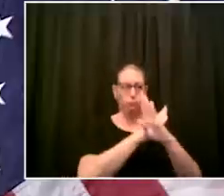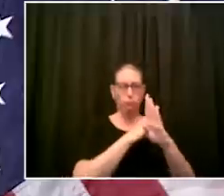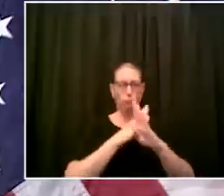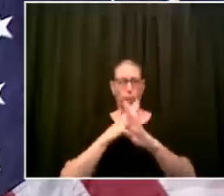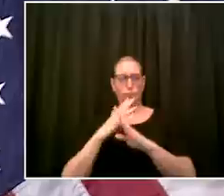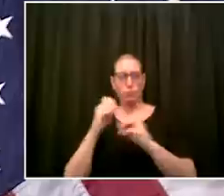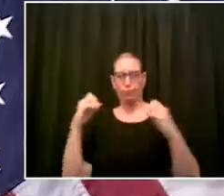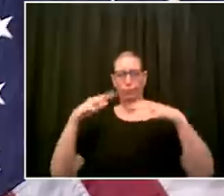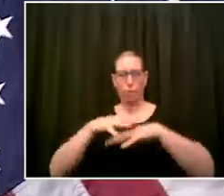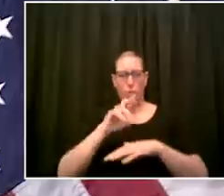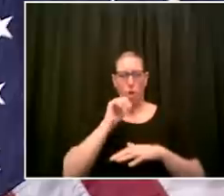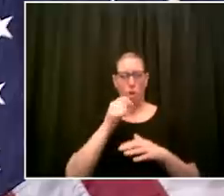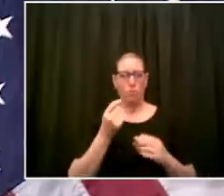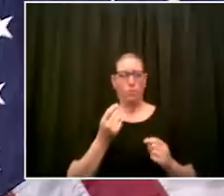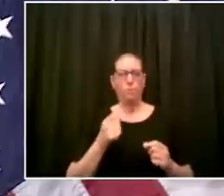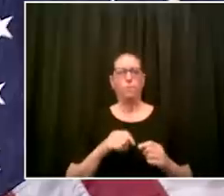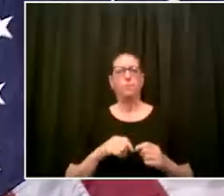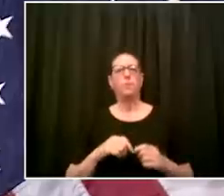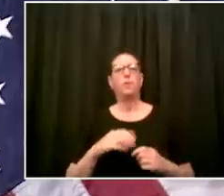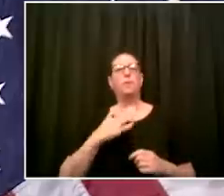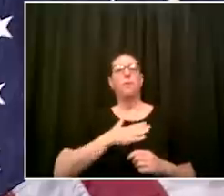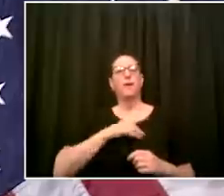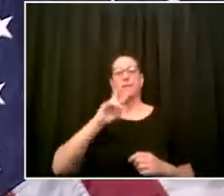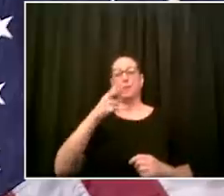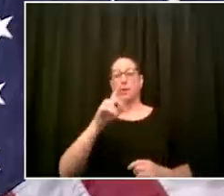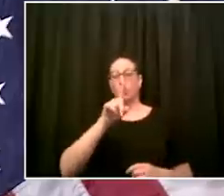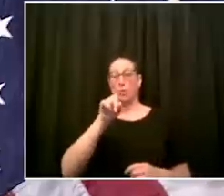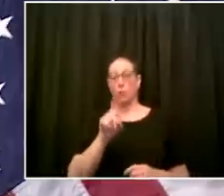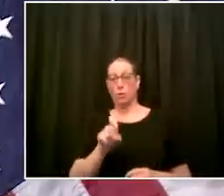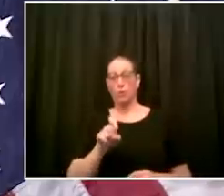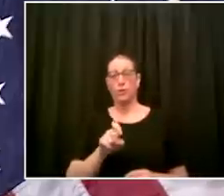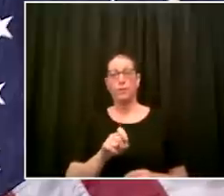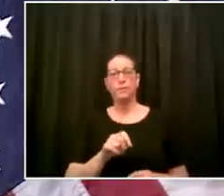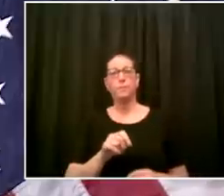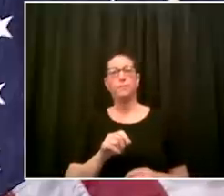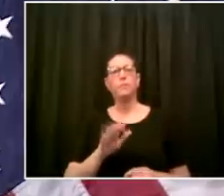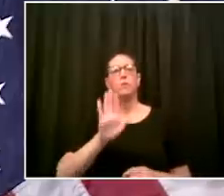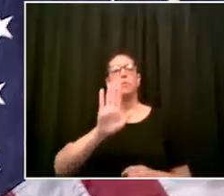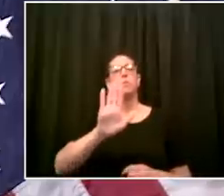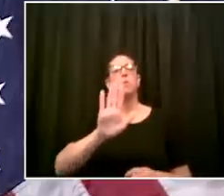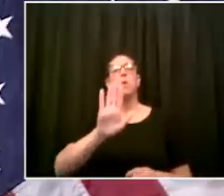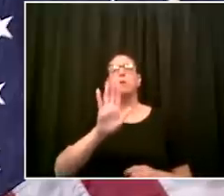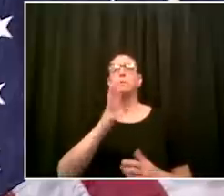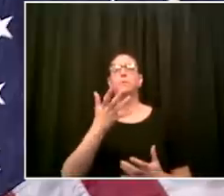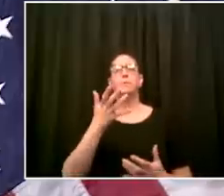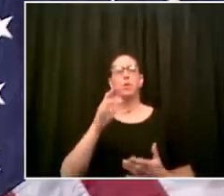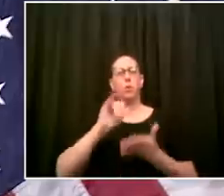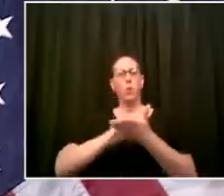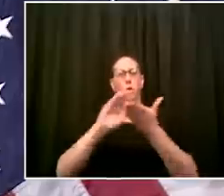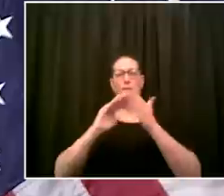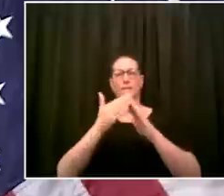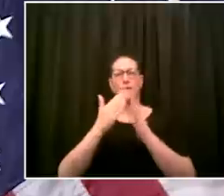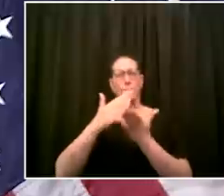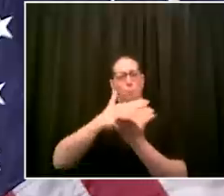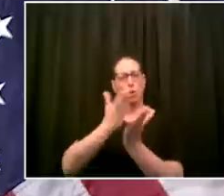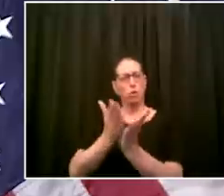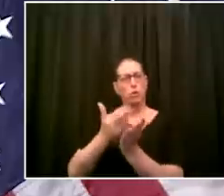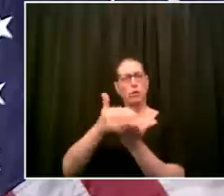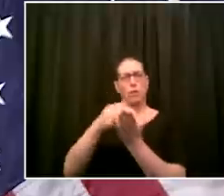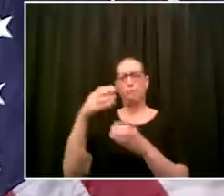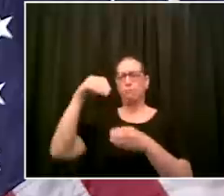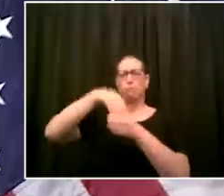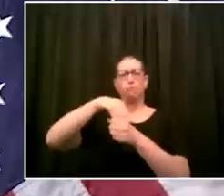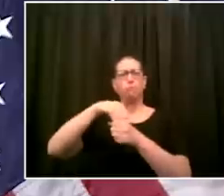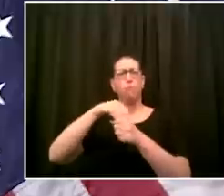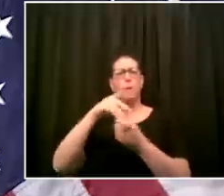second question is um the city budget includes anticipated raises for teachers police etc given the